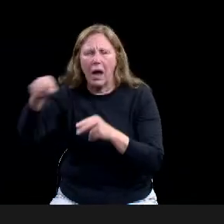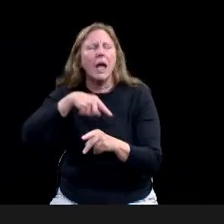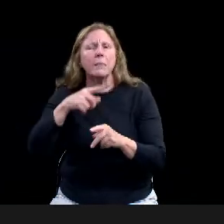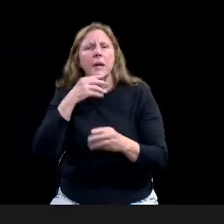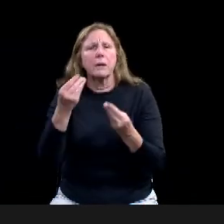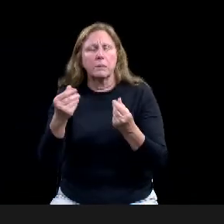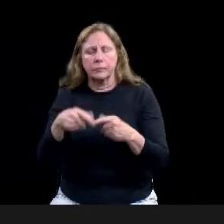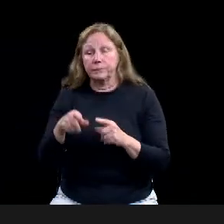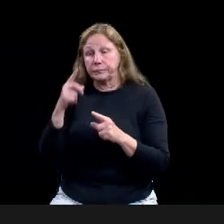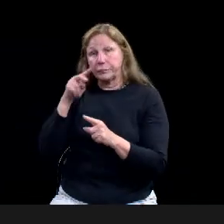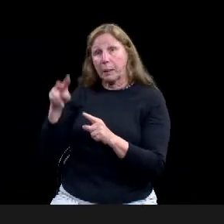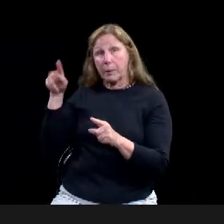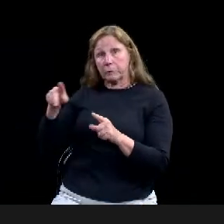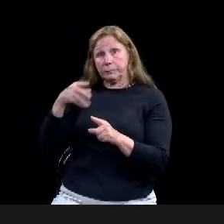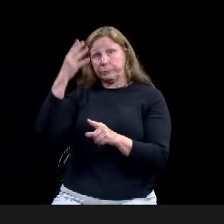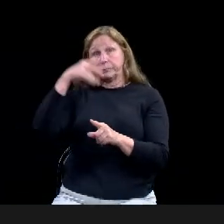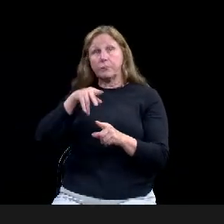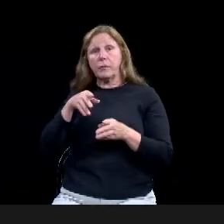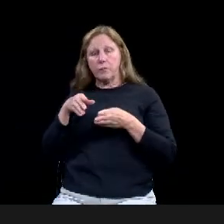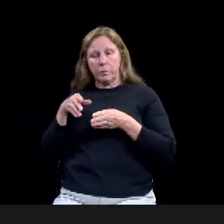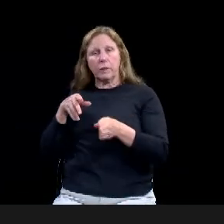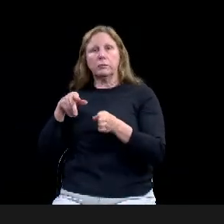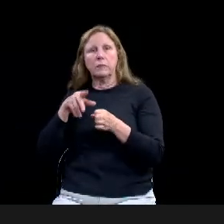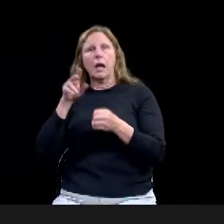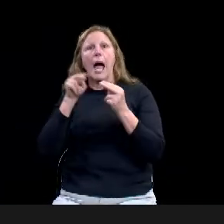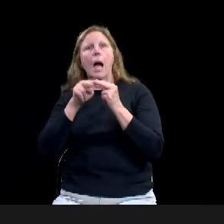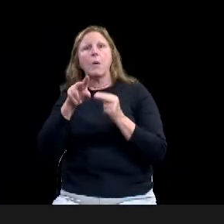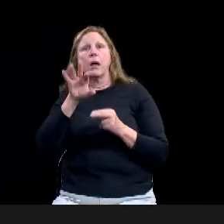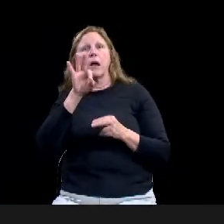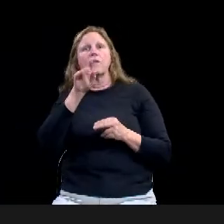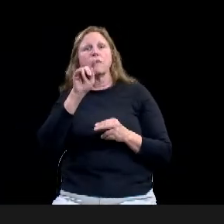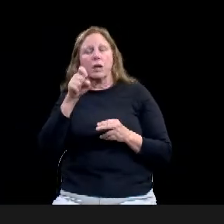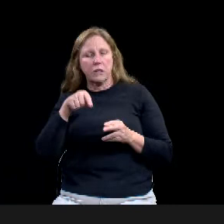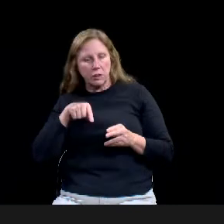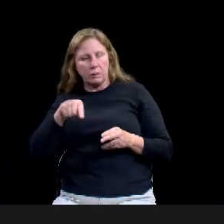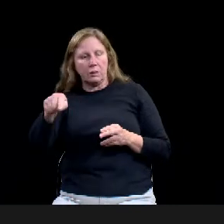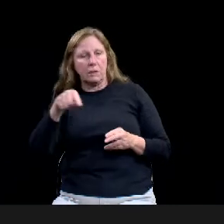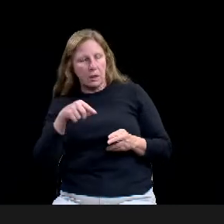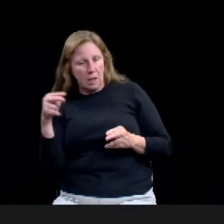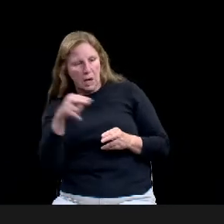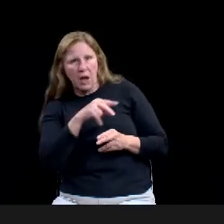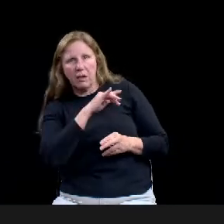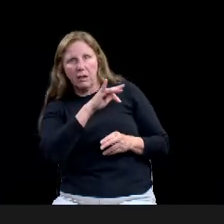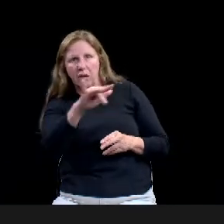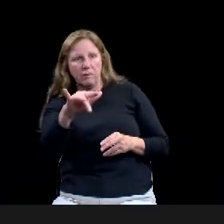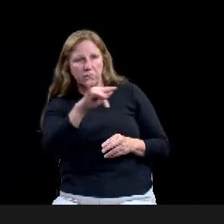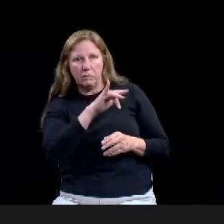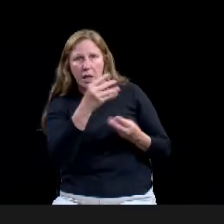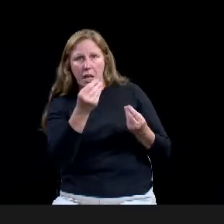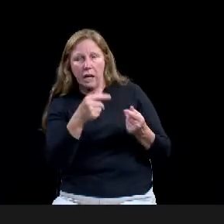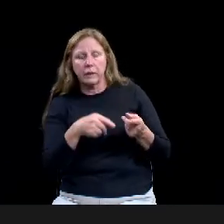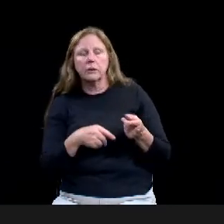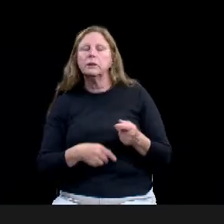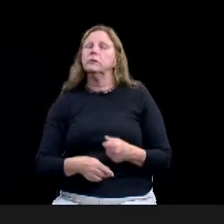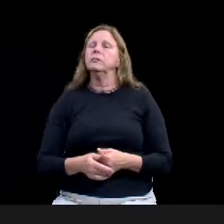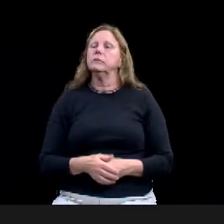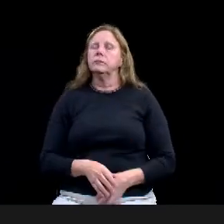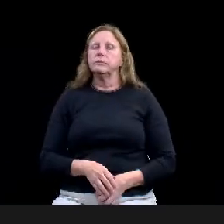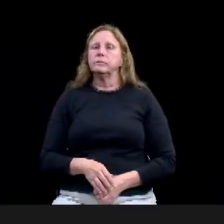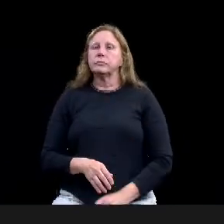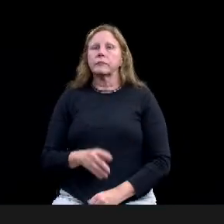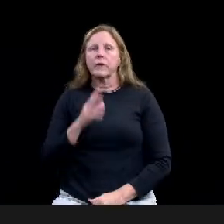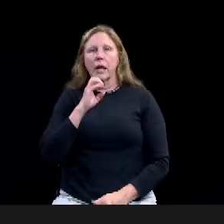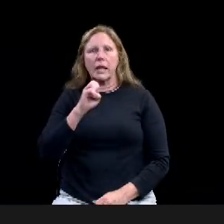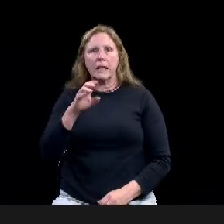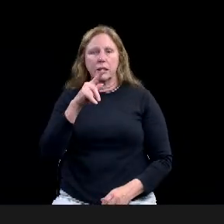uh, along East Park, uh, Drive towards Highway 84. Um, we did get, um,